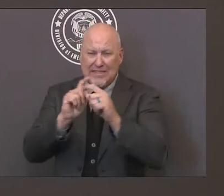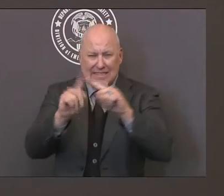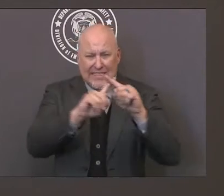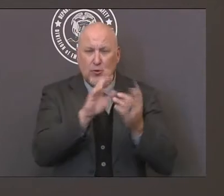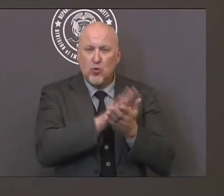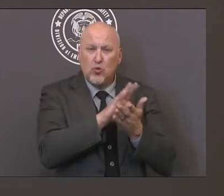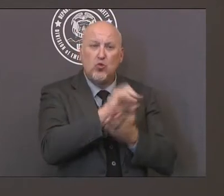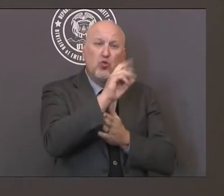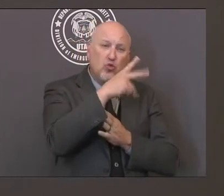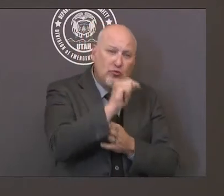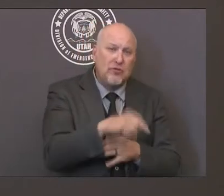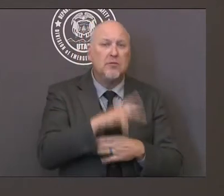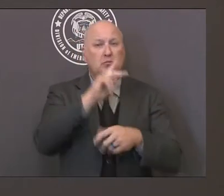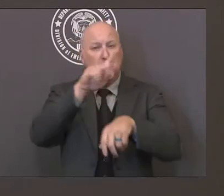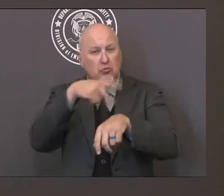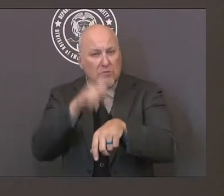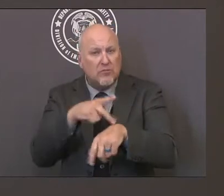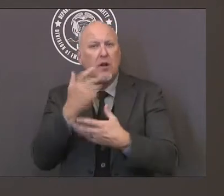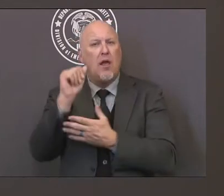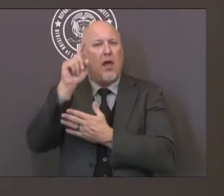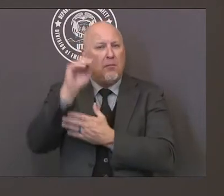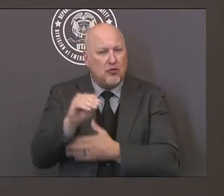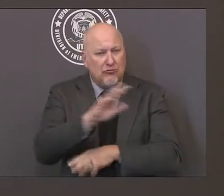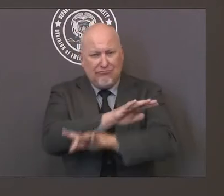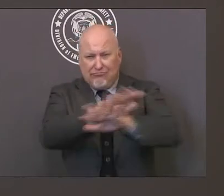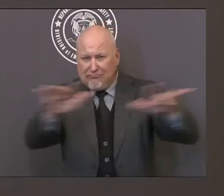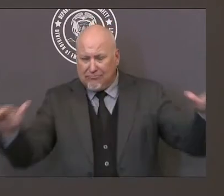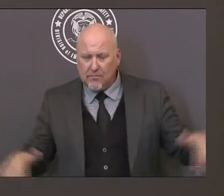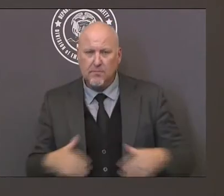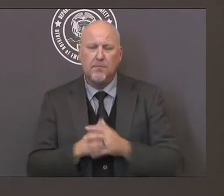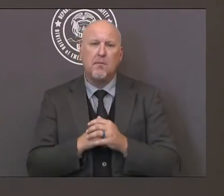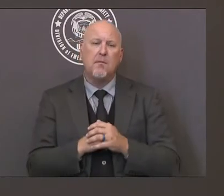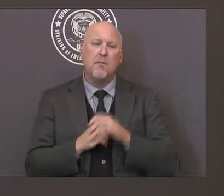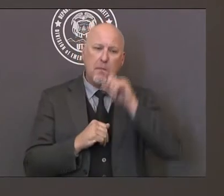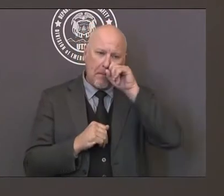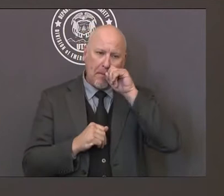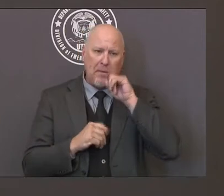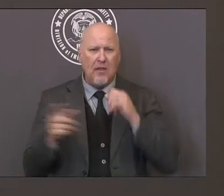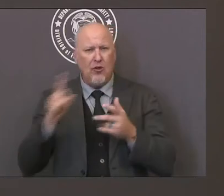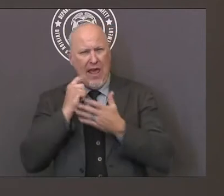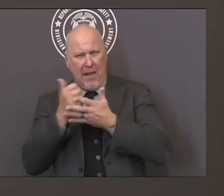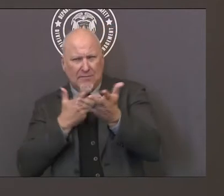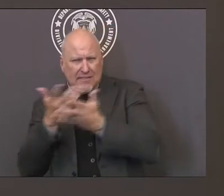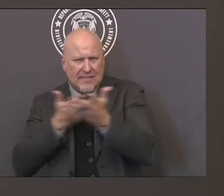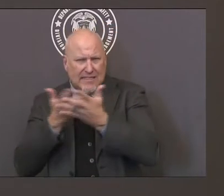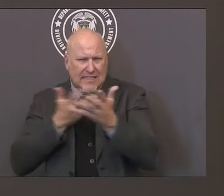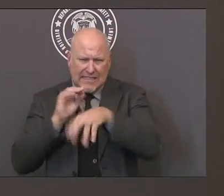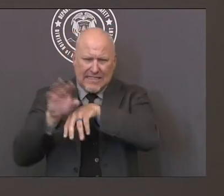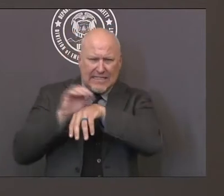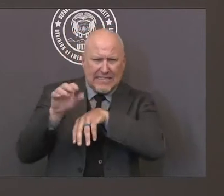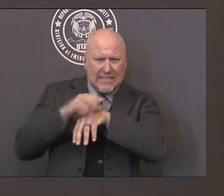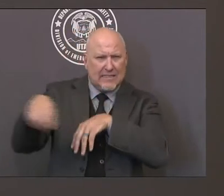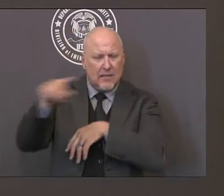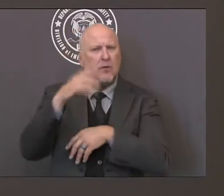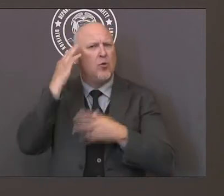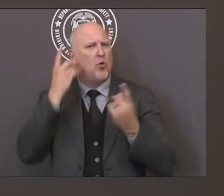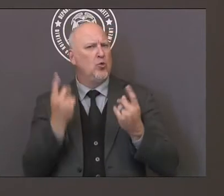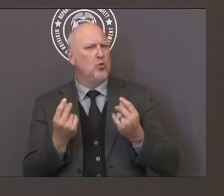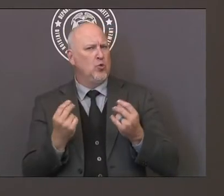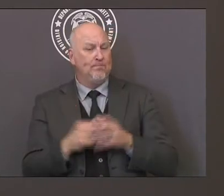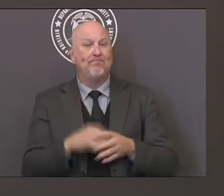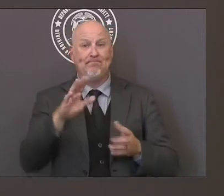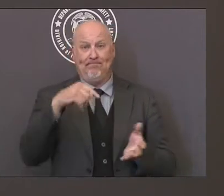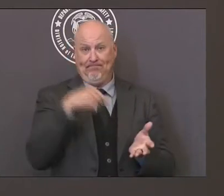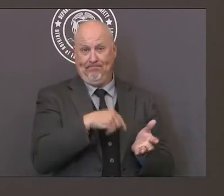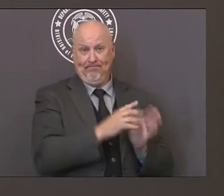the ramifications on schools of some of these health conditions. The manual that Dr. Dunn described outlines many of the questions